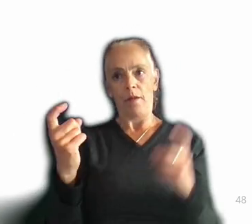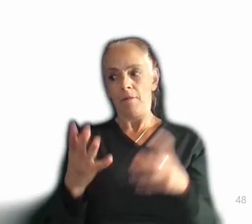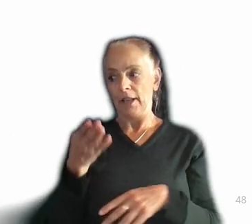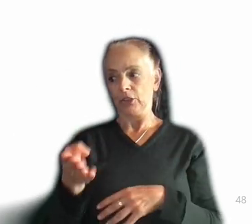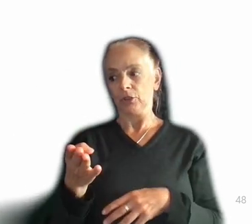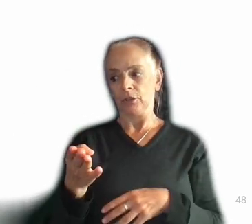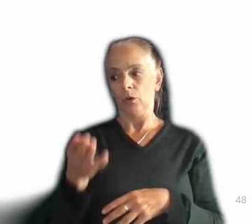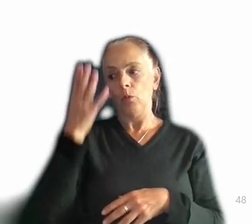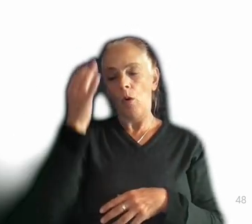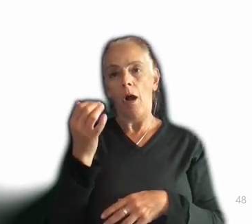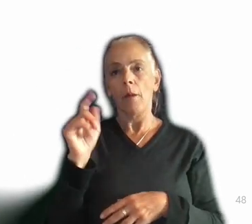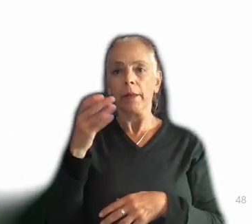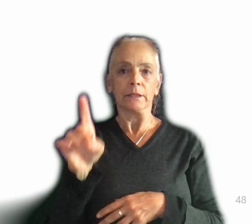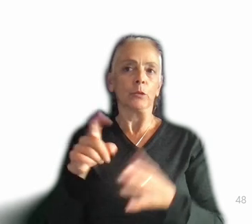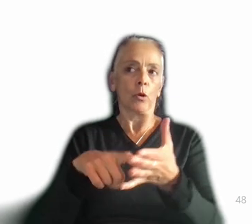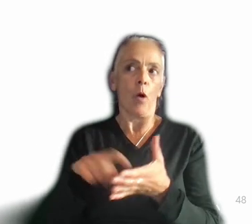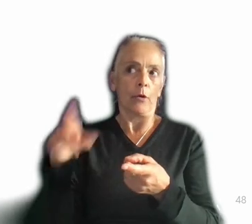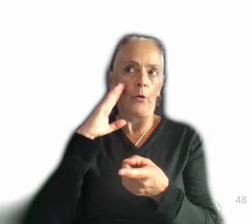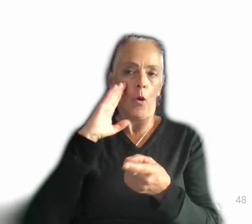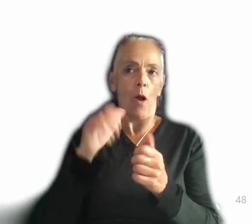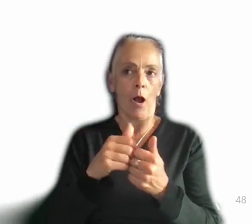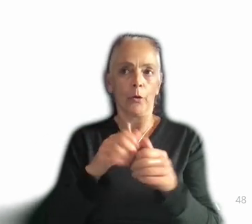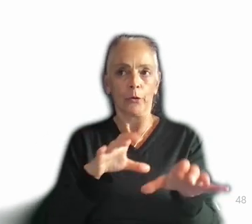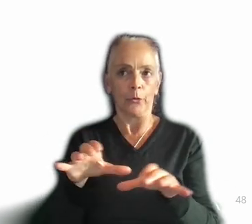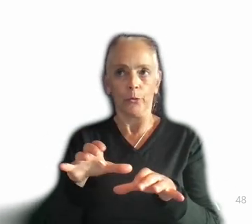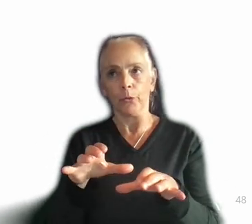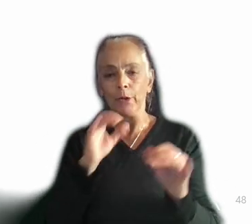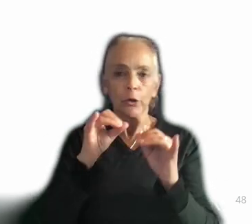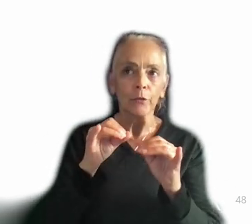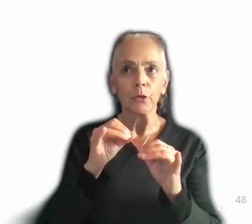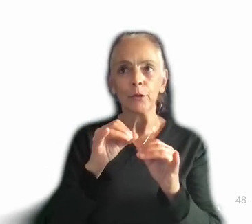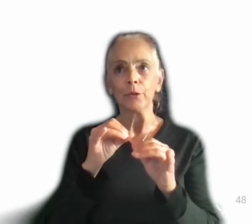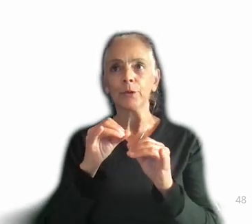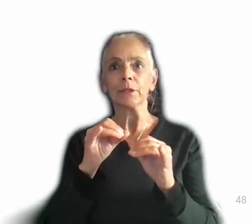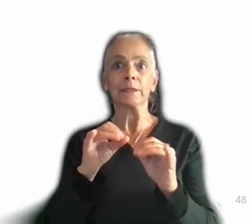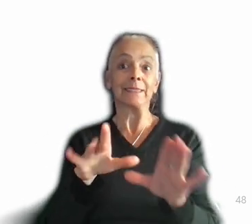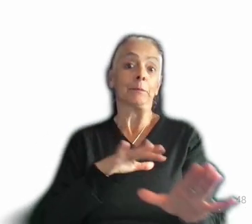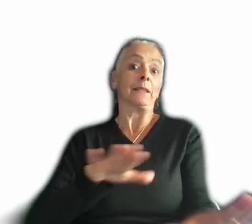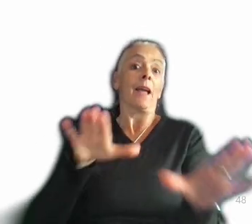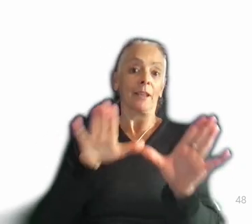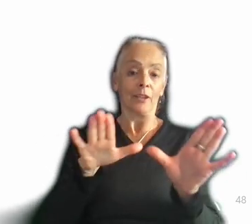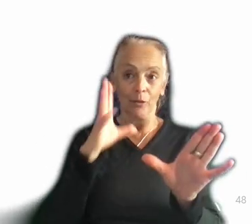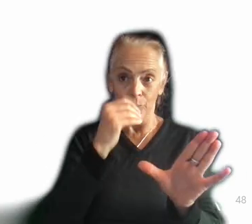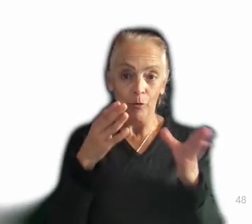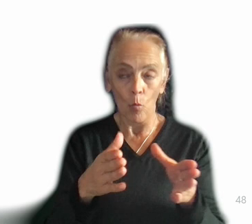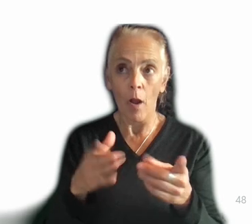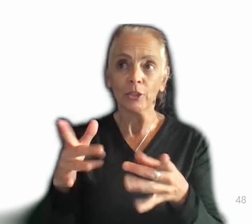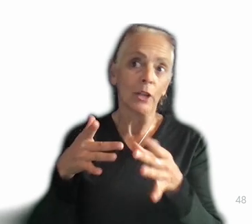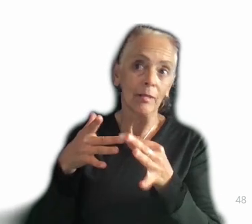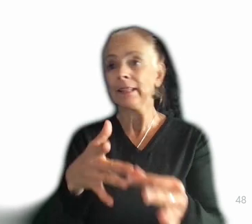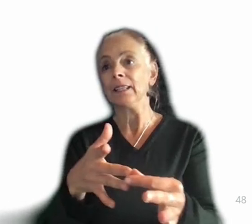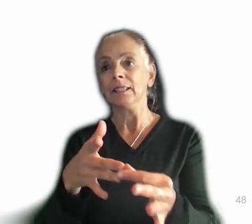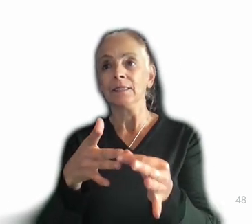required her to know how to do like interviews in a spectacular and beautiful way. And she has led the charge on forcing the rest